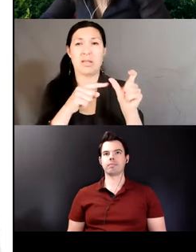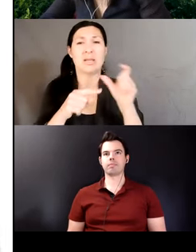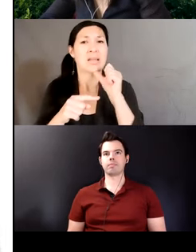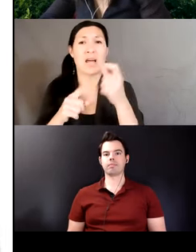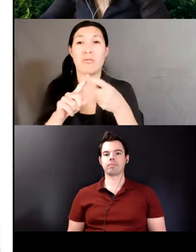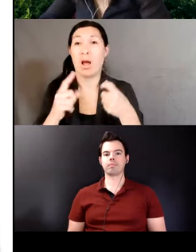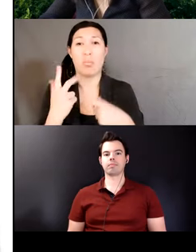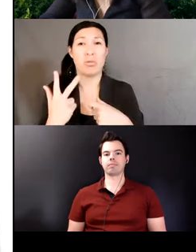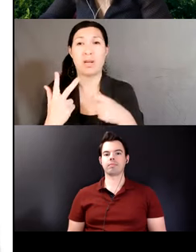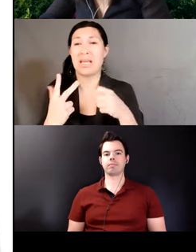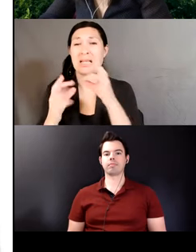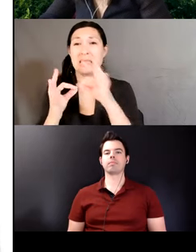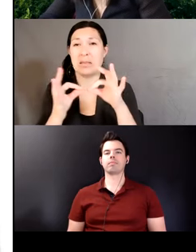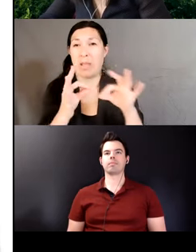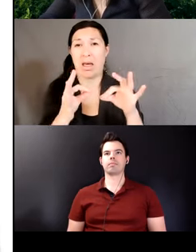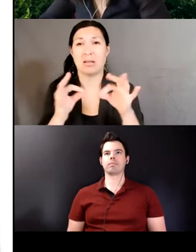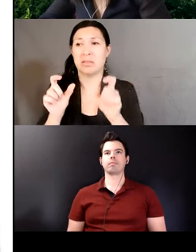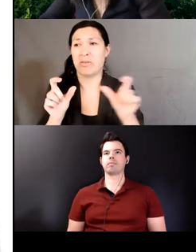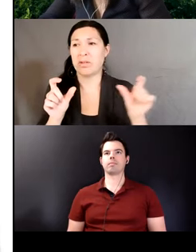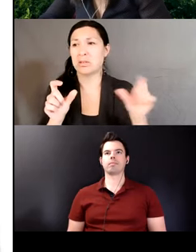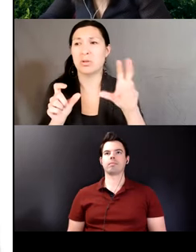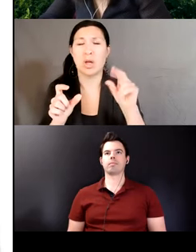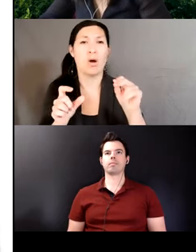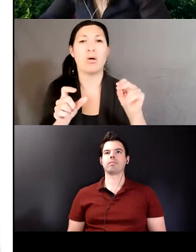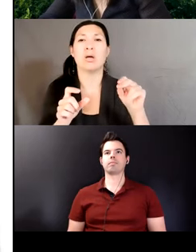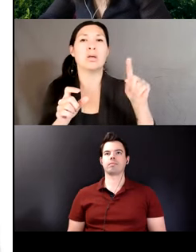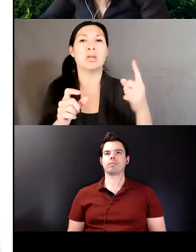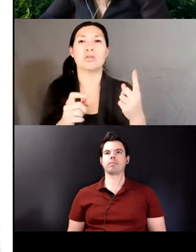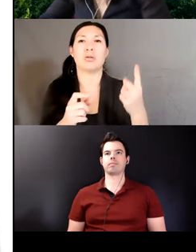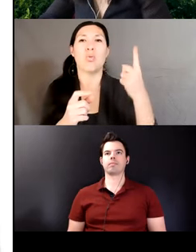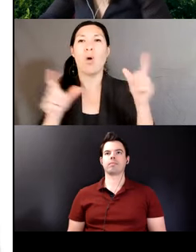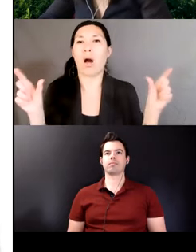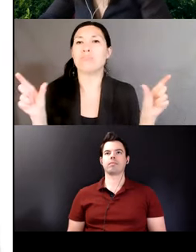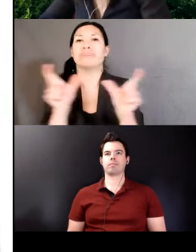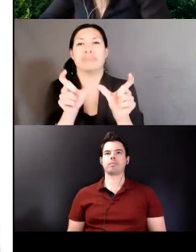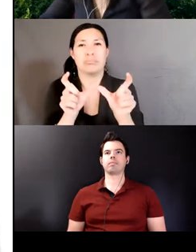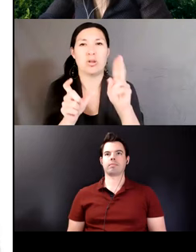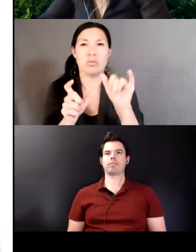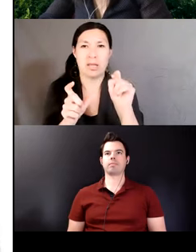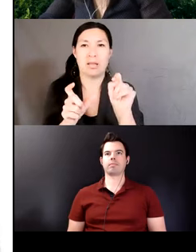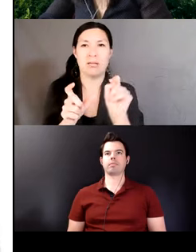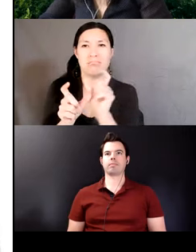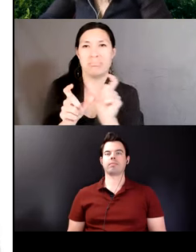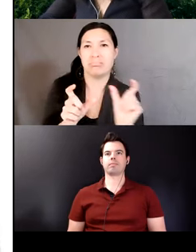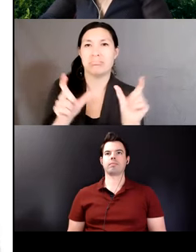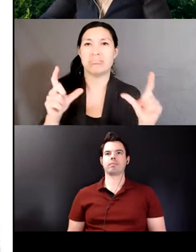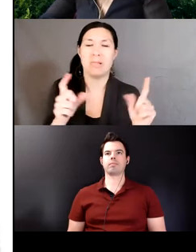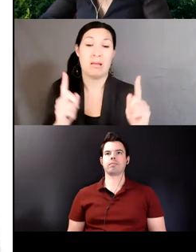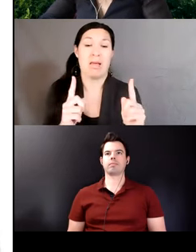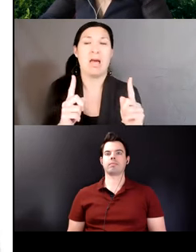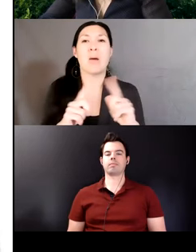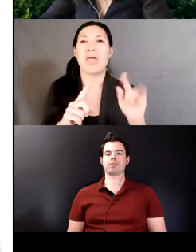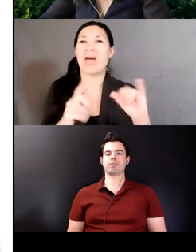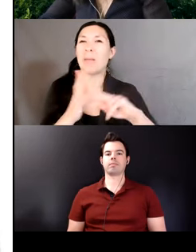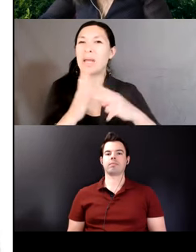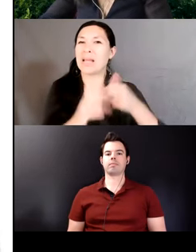simple suffixes, but it's rather a lexicalized unit with malefactive meaning. To